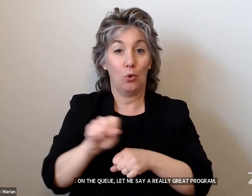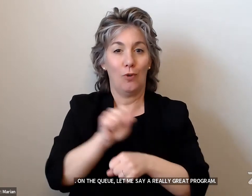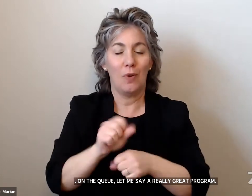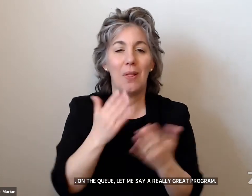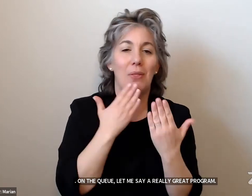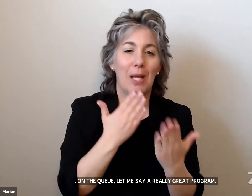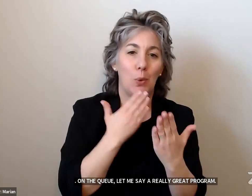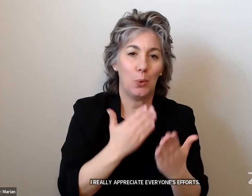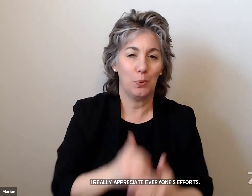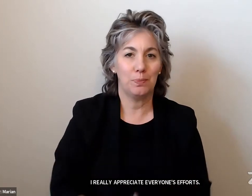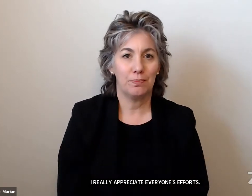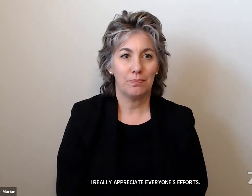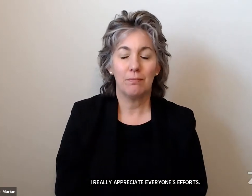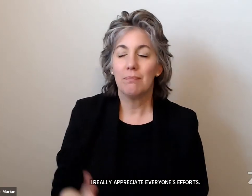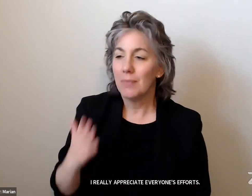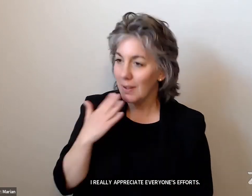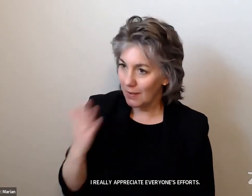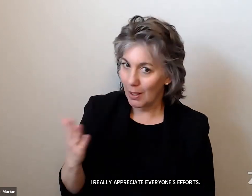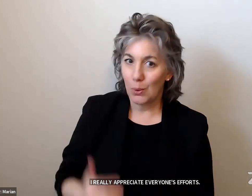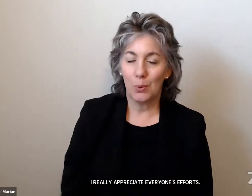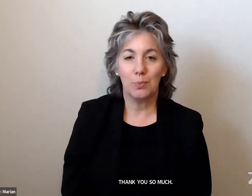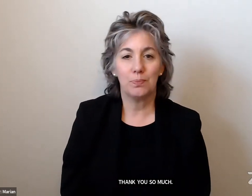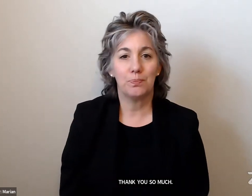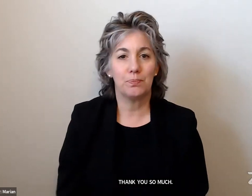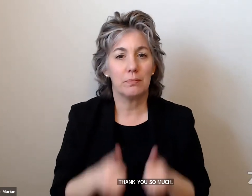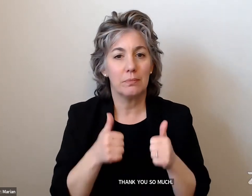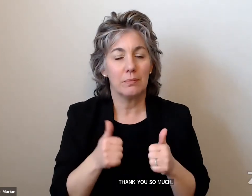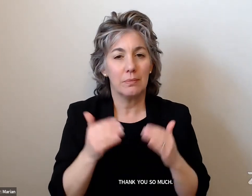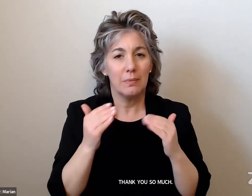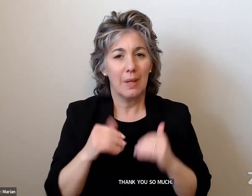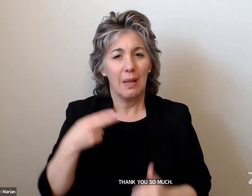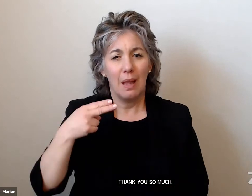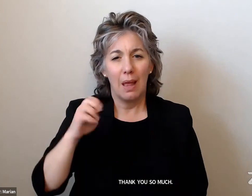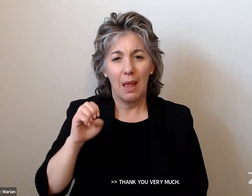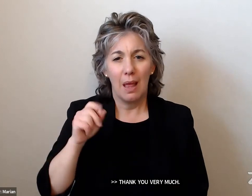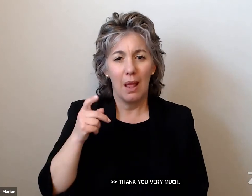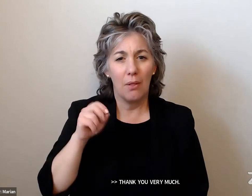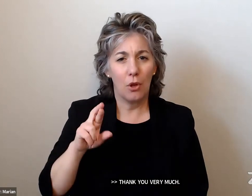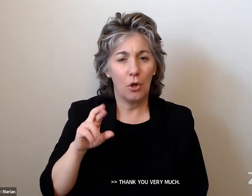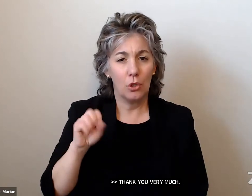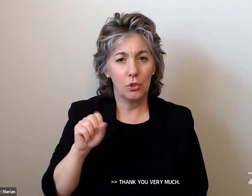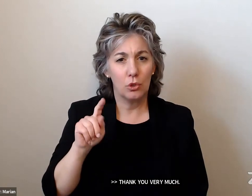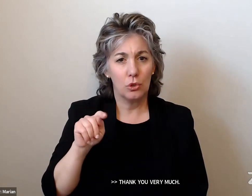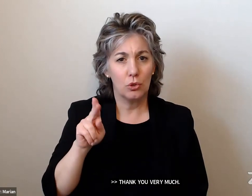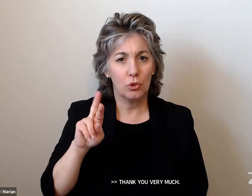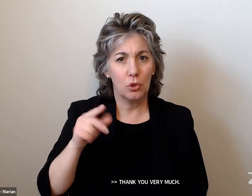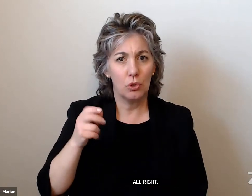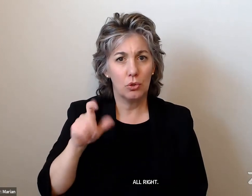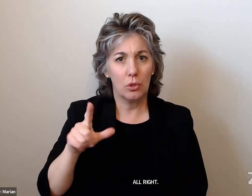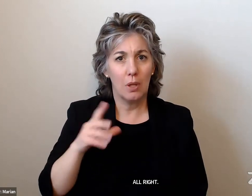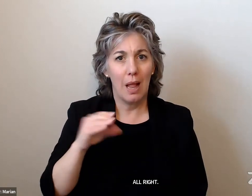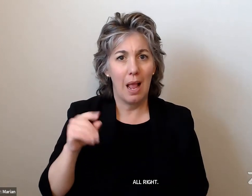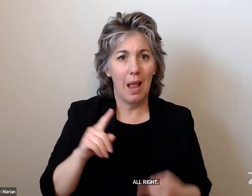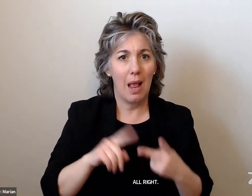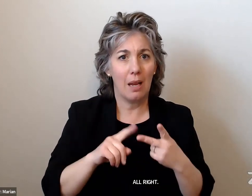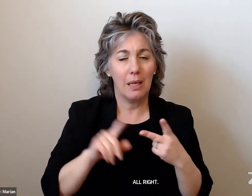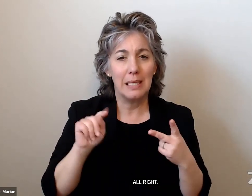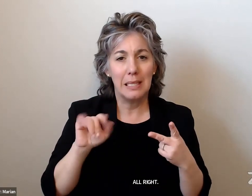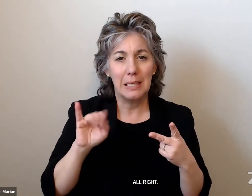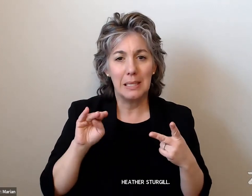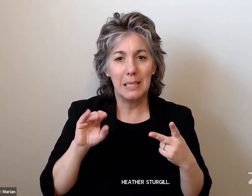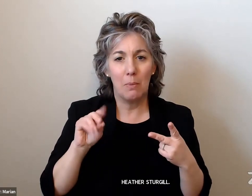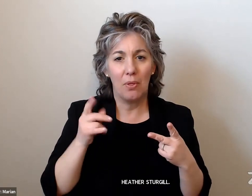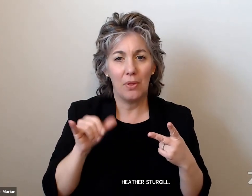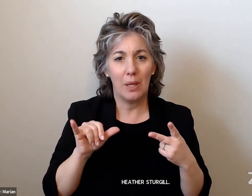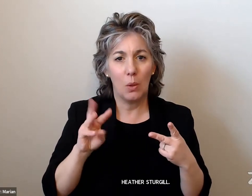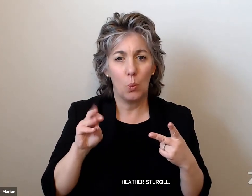you so much. Thank you very much. All right. Heather Sturgill, and after Heather Sturgill, will be Timothy Woods. Heather, you able